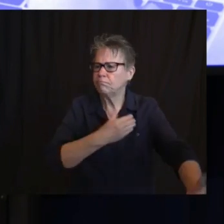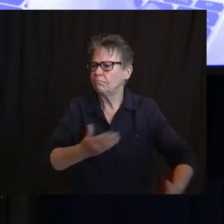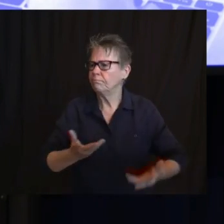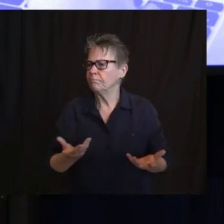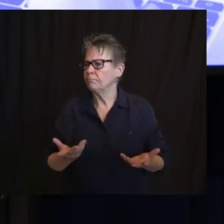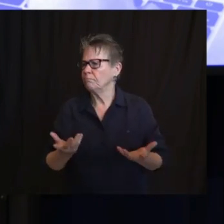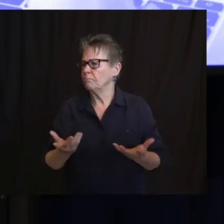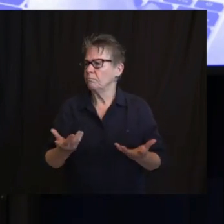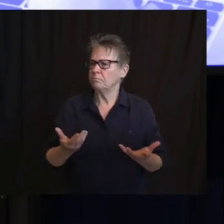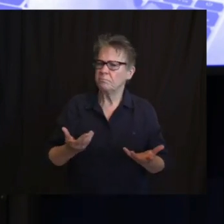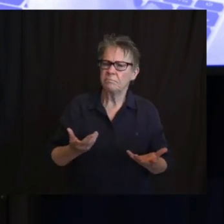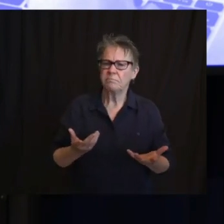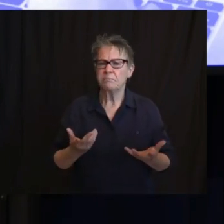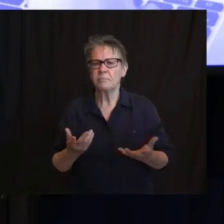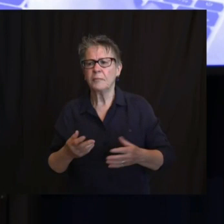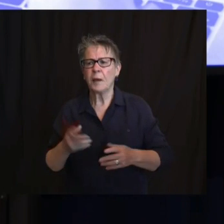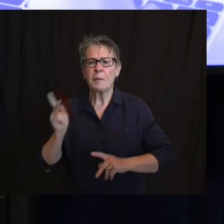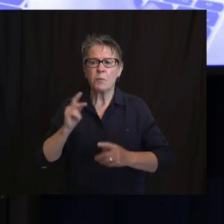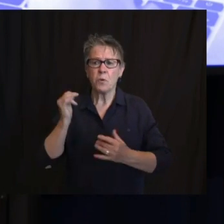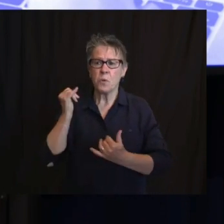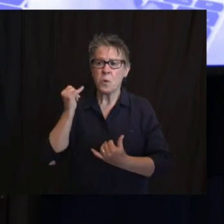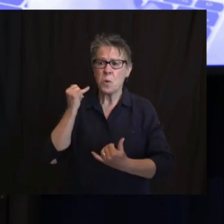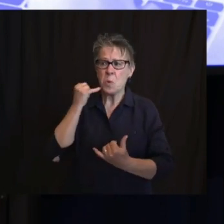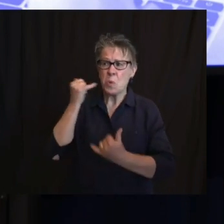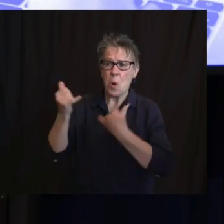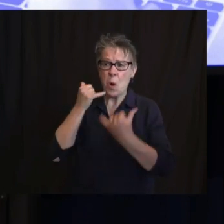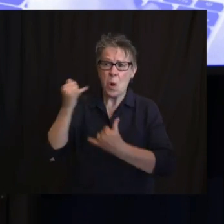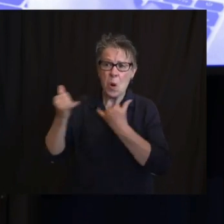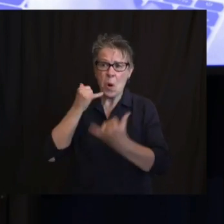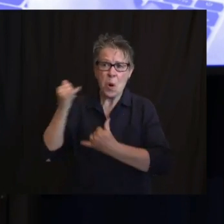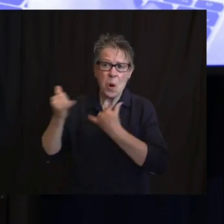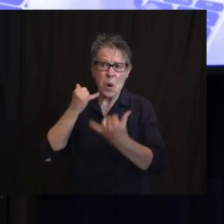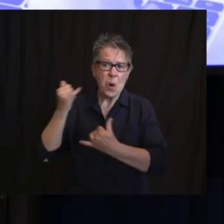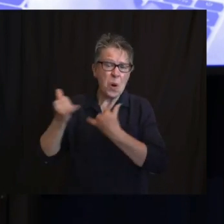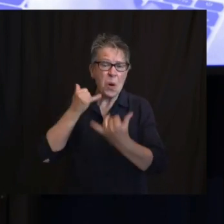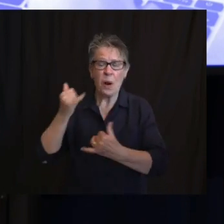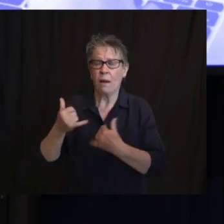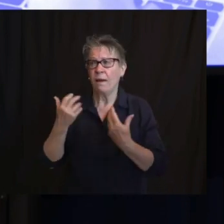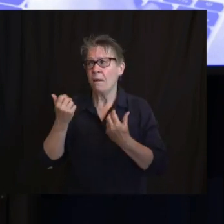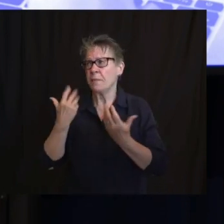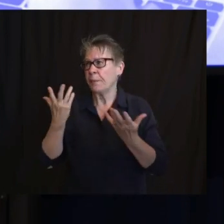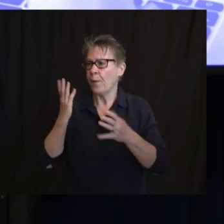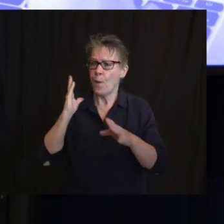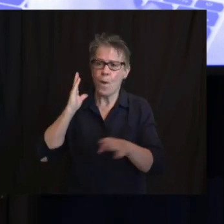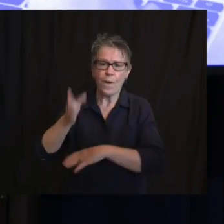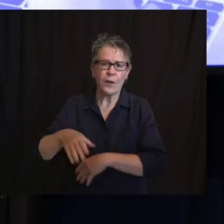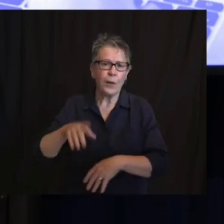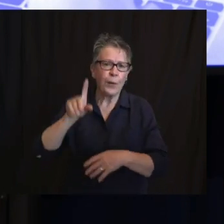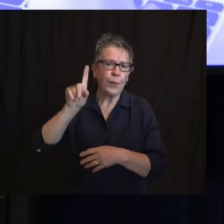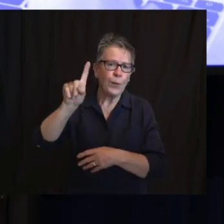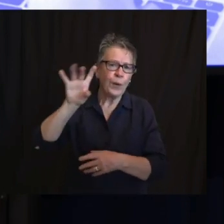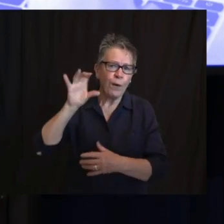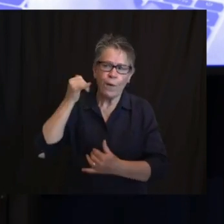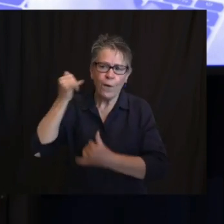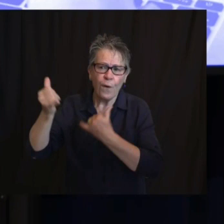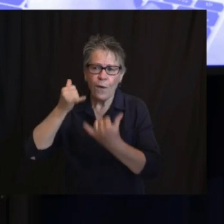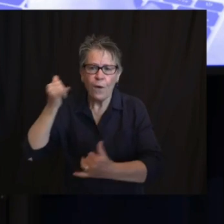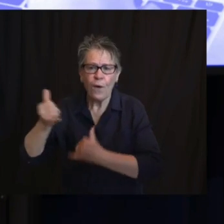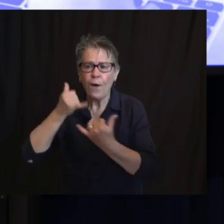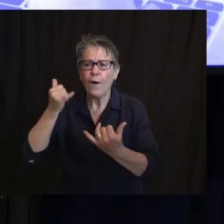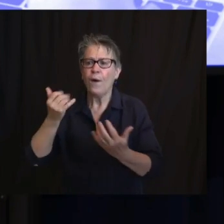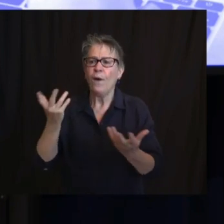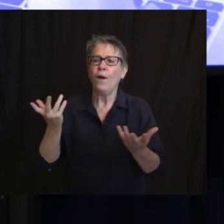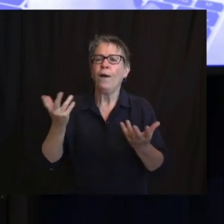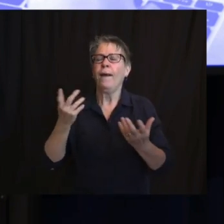I probably couldn't even count maybe upwards of 100 calls over Saturday and Sunday. A lot with our faith-based communities,